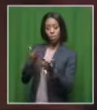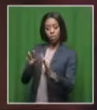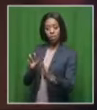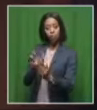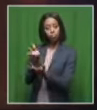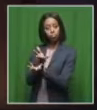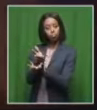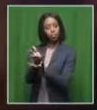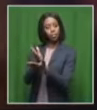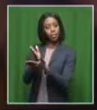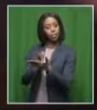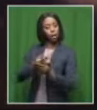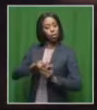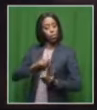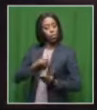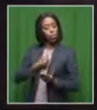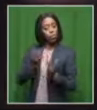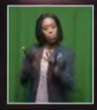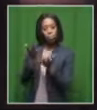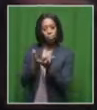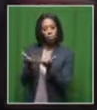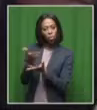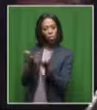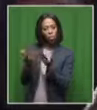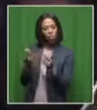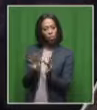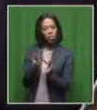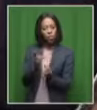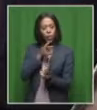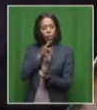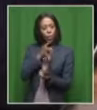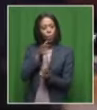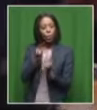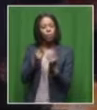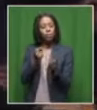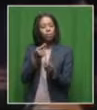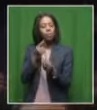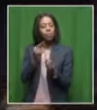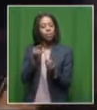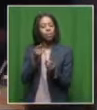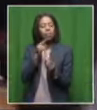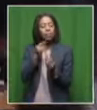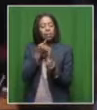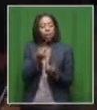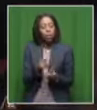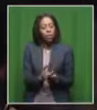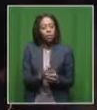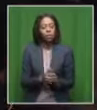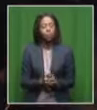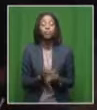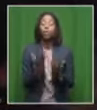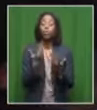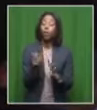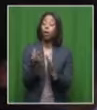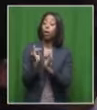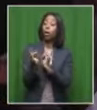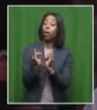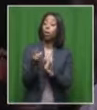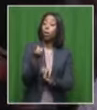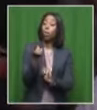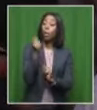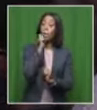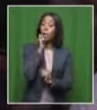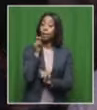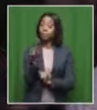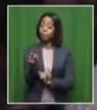actually speak to some of these young people? So what did they actually say to you? You know, we interviewed this one